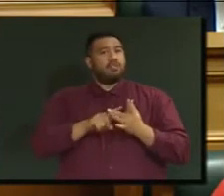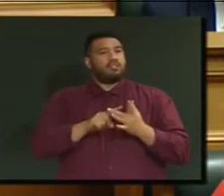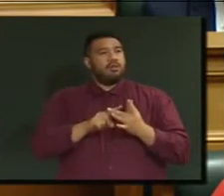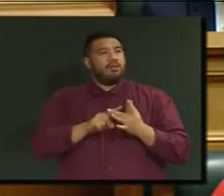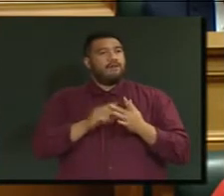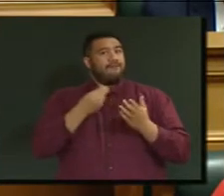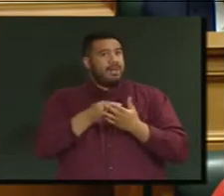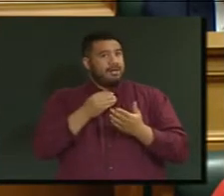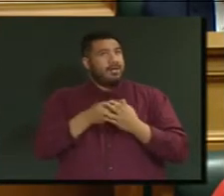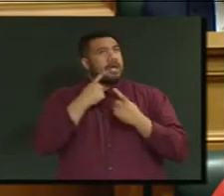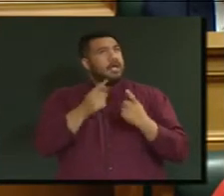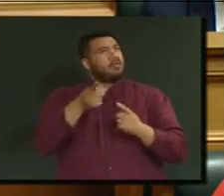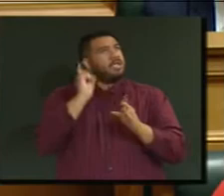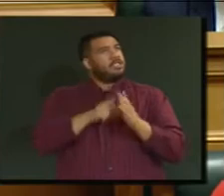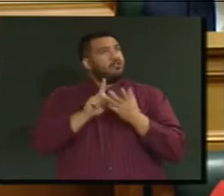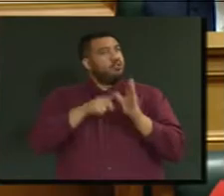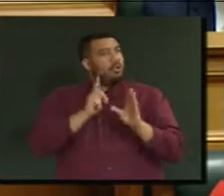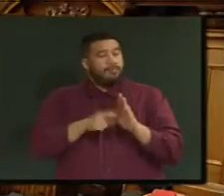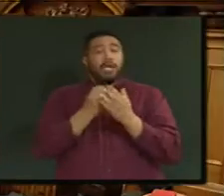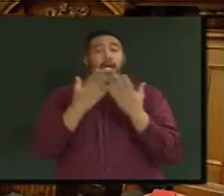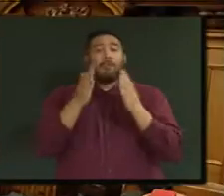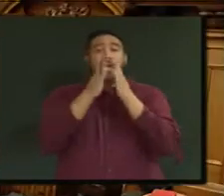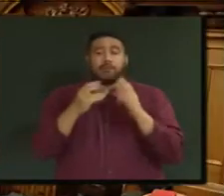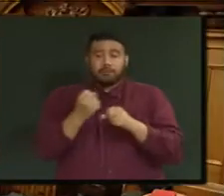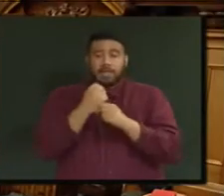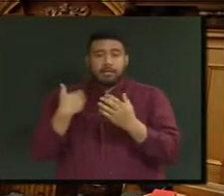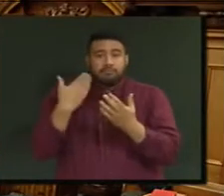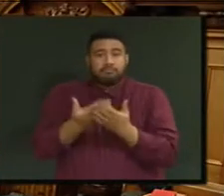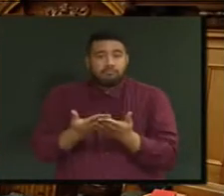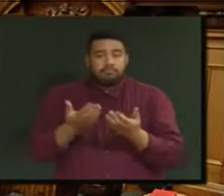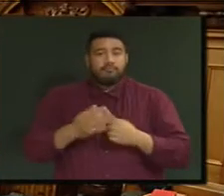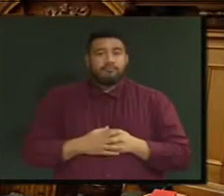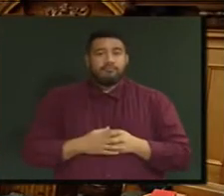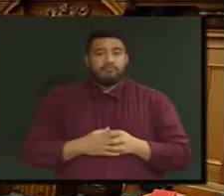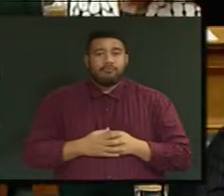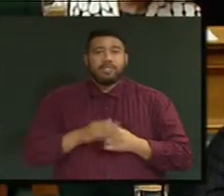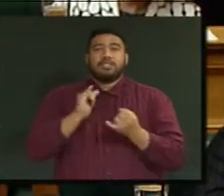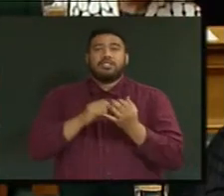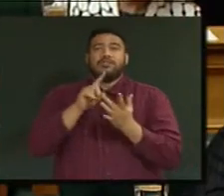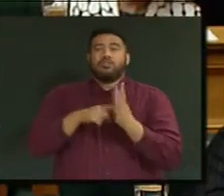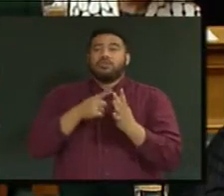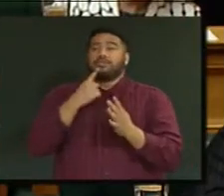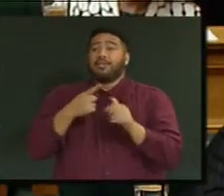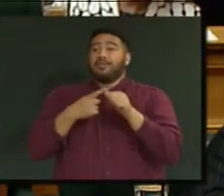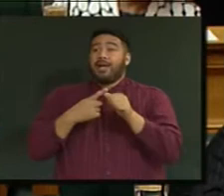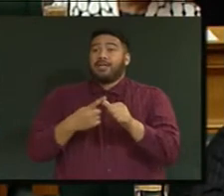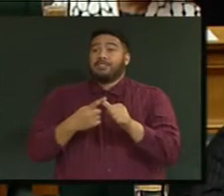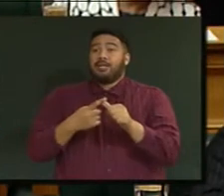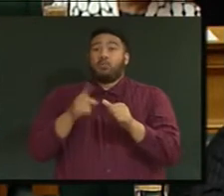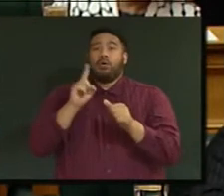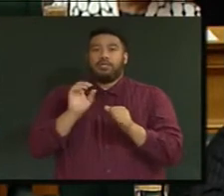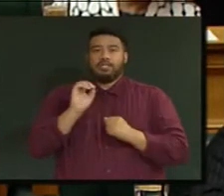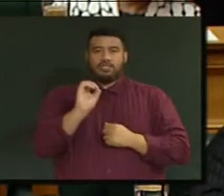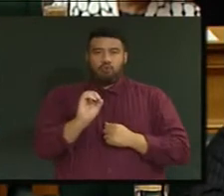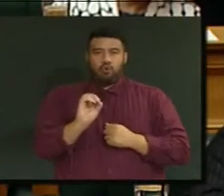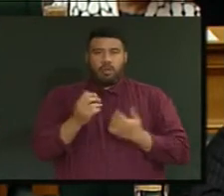it was announced in July last year? The Honourable Stephen Joyce. Speaker, the answer is none yet, but I think the member